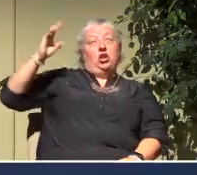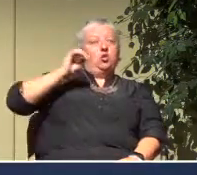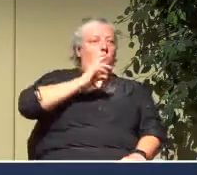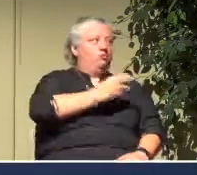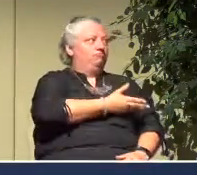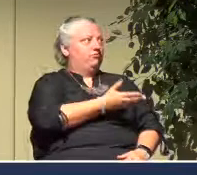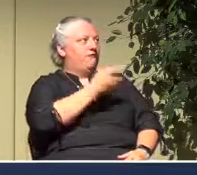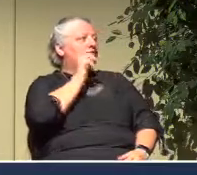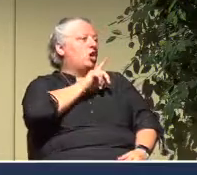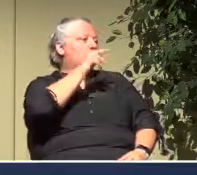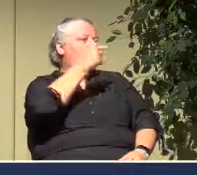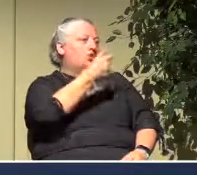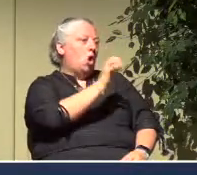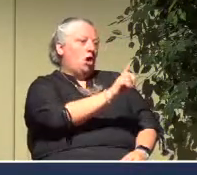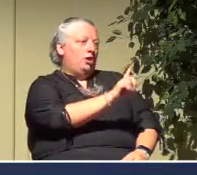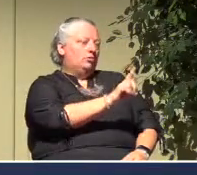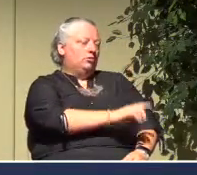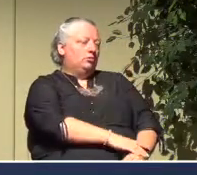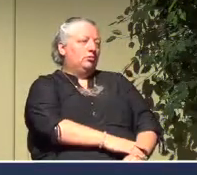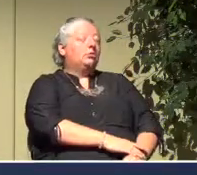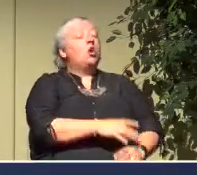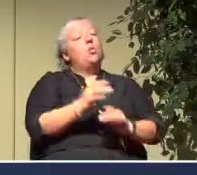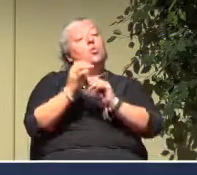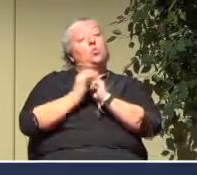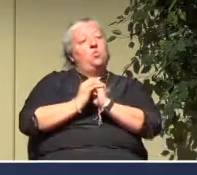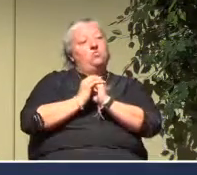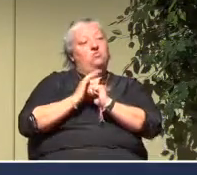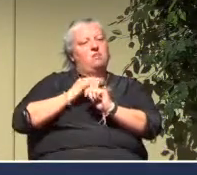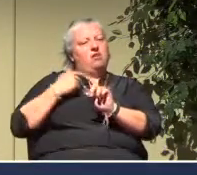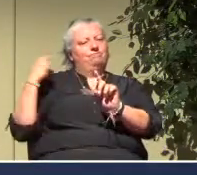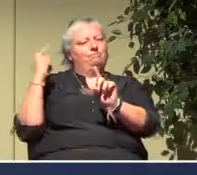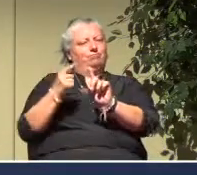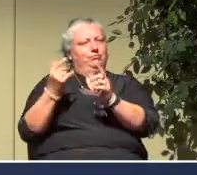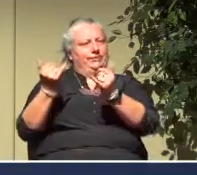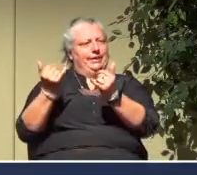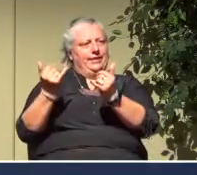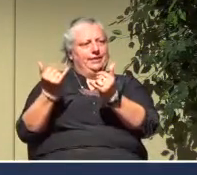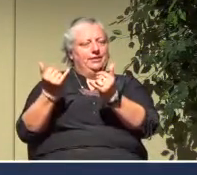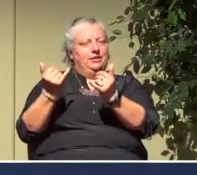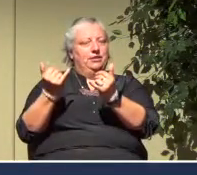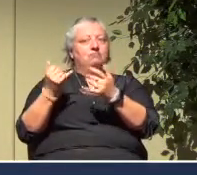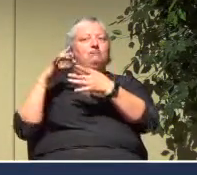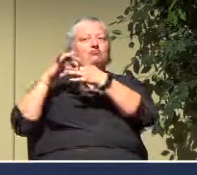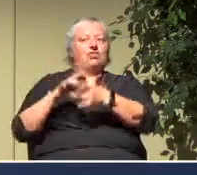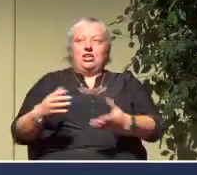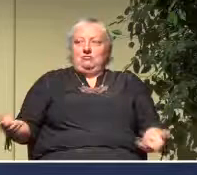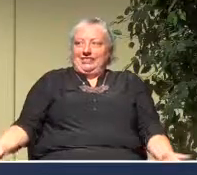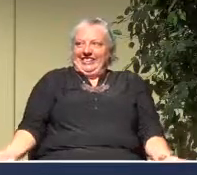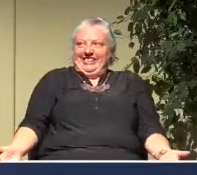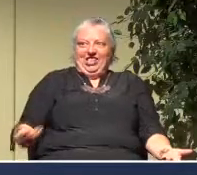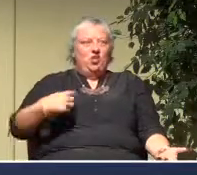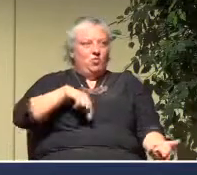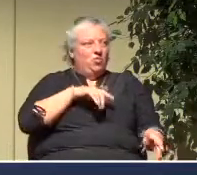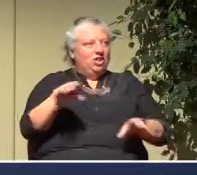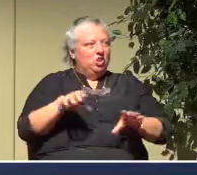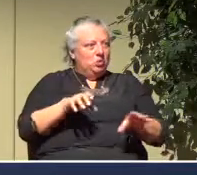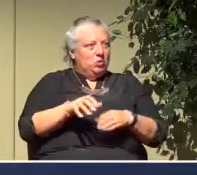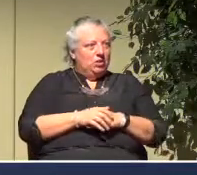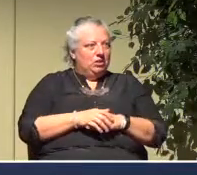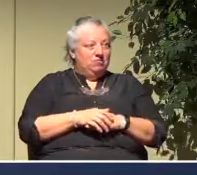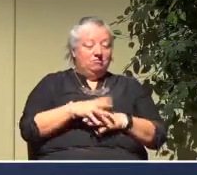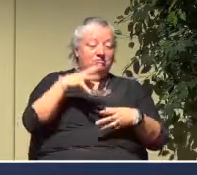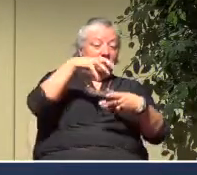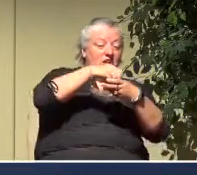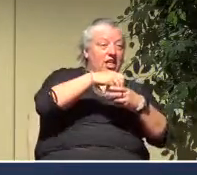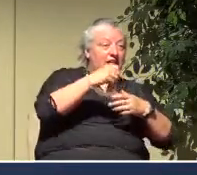But worship, as we are talking about it this morning, the theme is what we do here. What we do in this service and